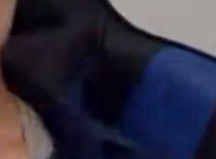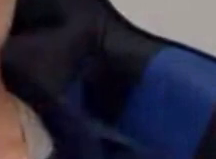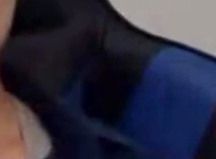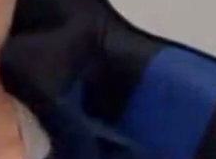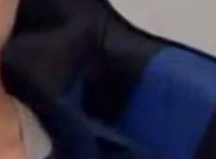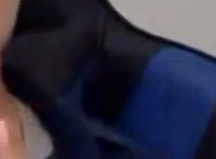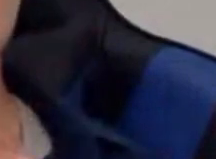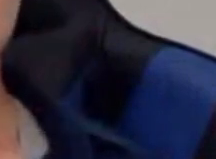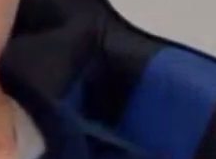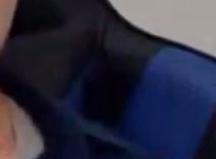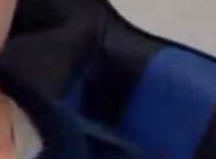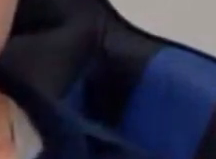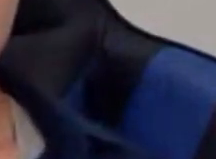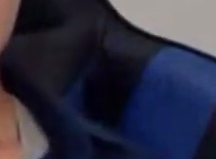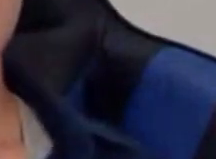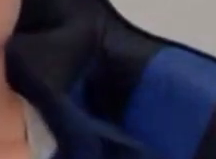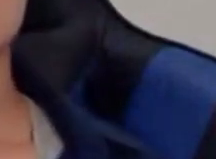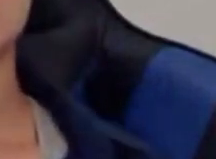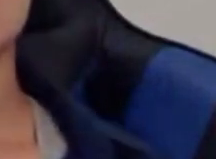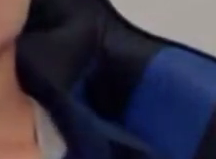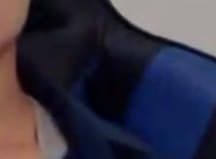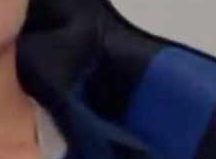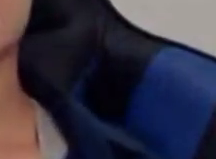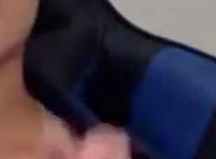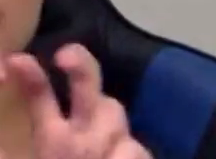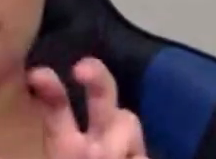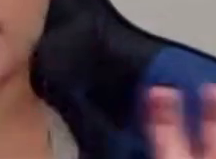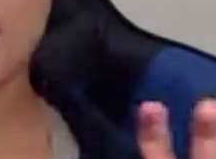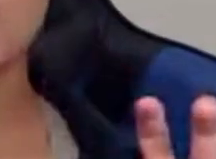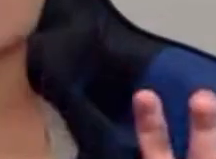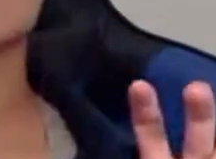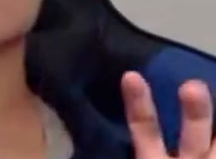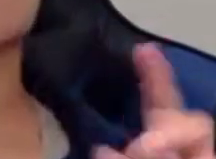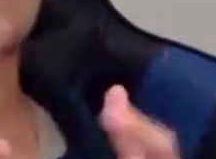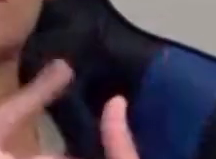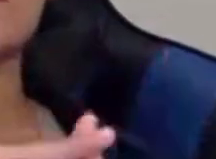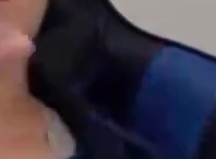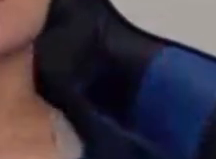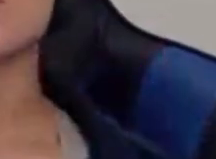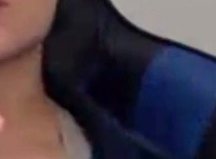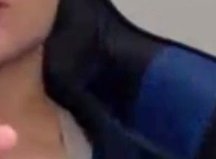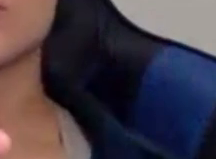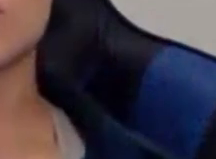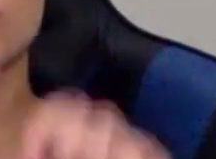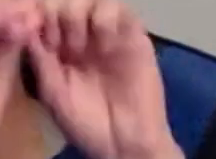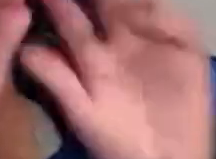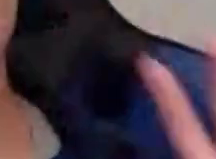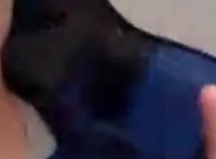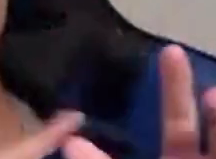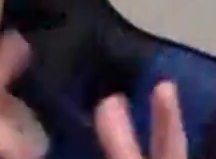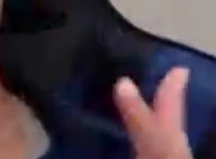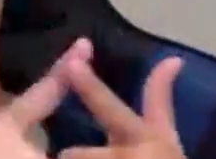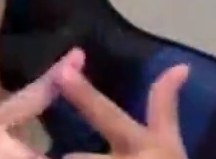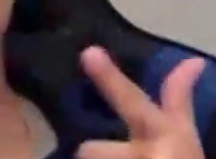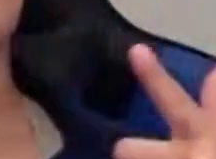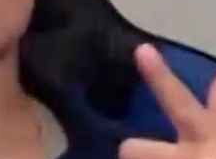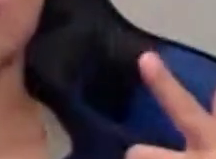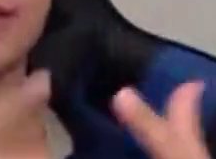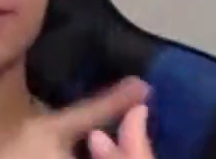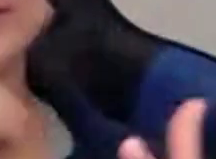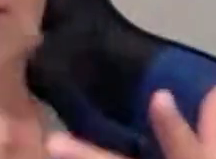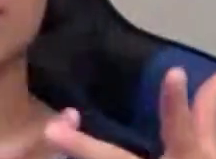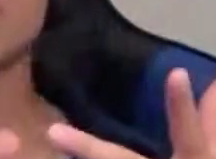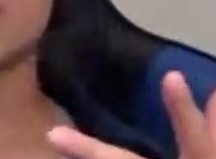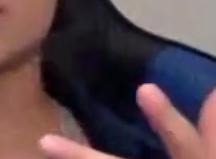activists, mostly indigenous, gender variant, non-binary and trans people will be talking to each other